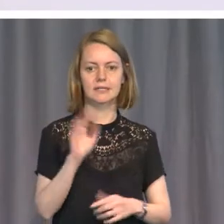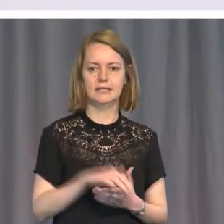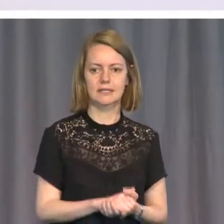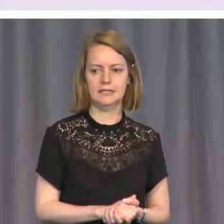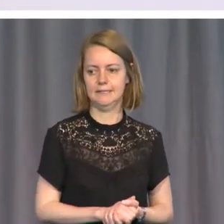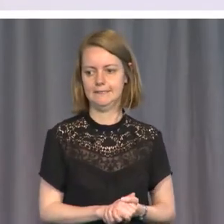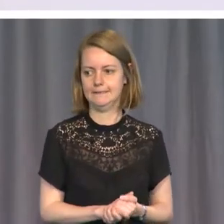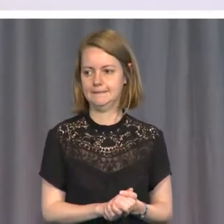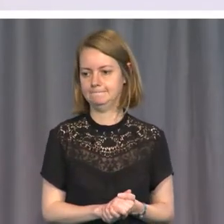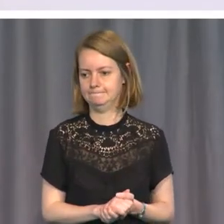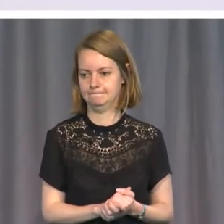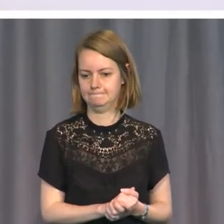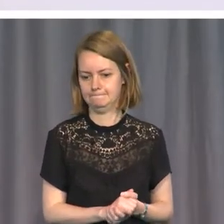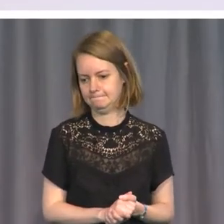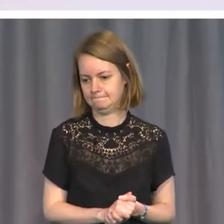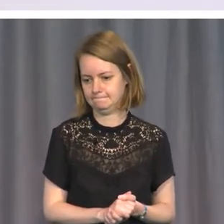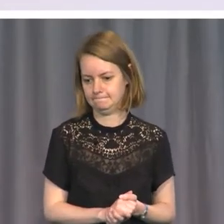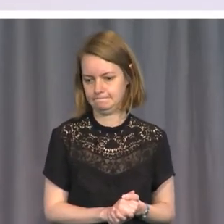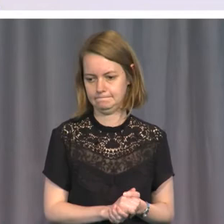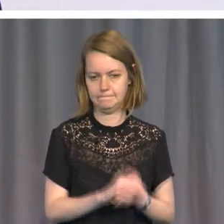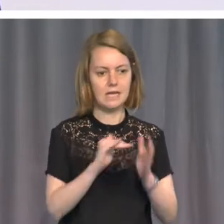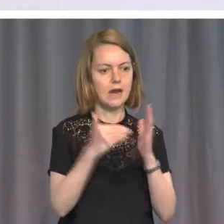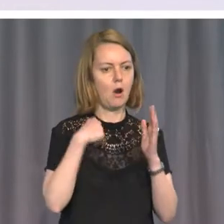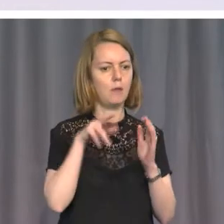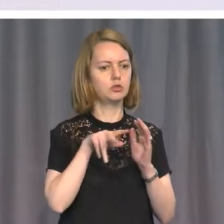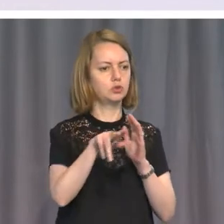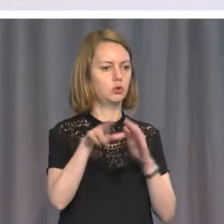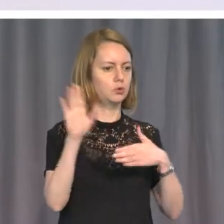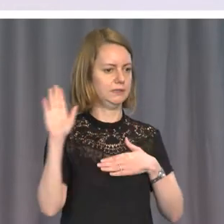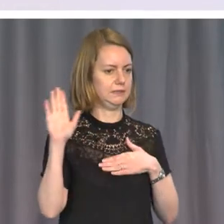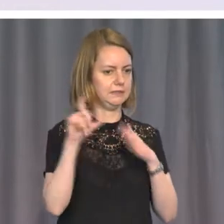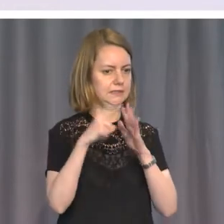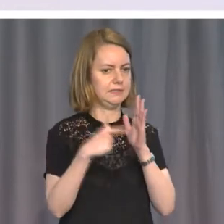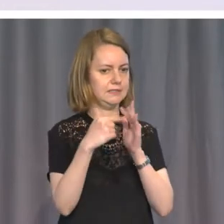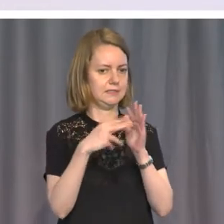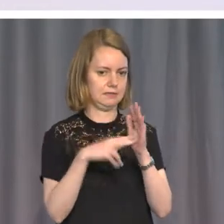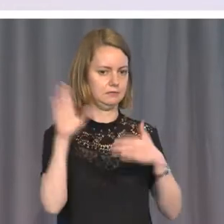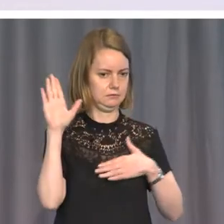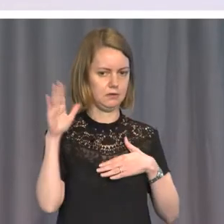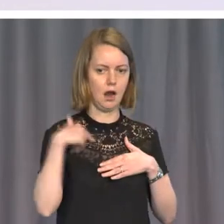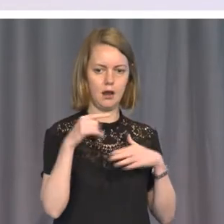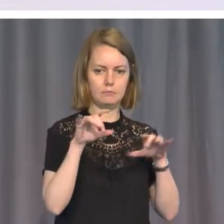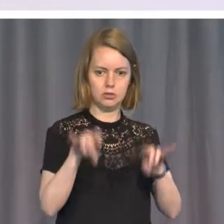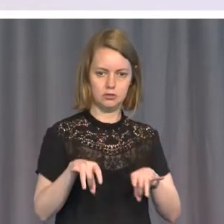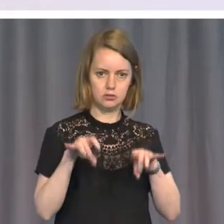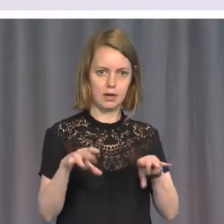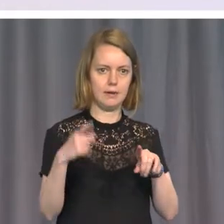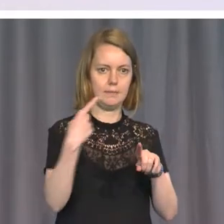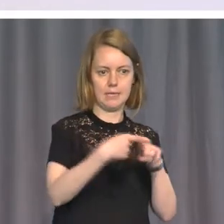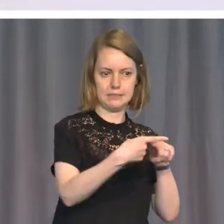what is described as a dual citizen, by which it means I can have my prostate